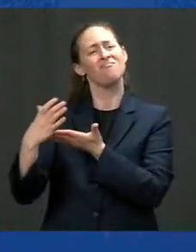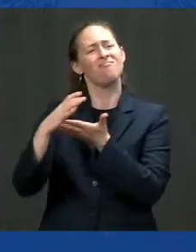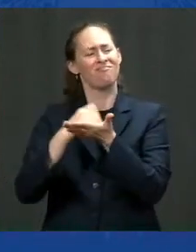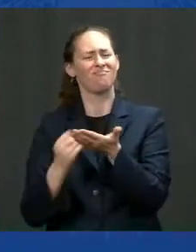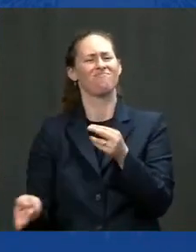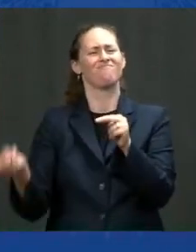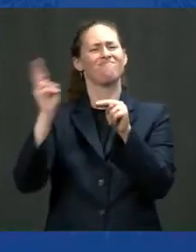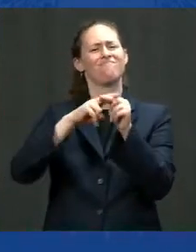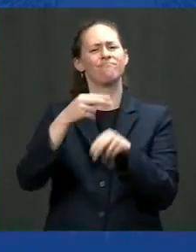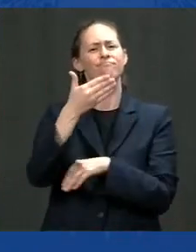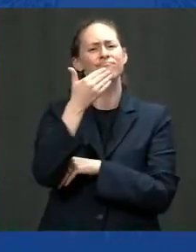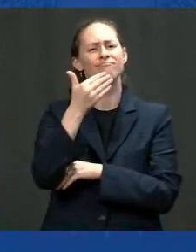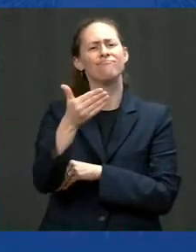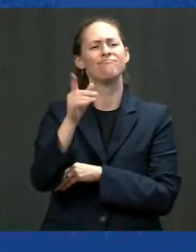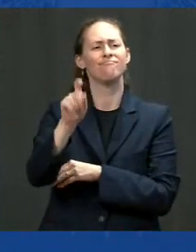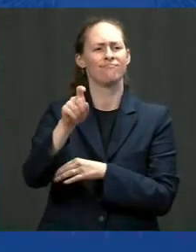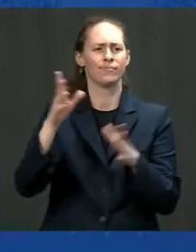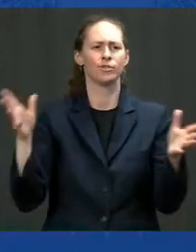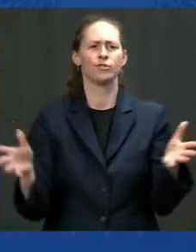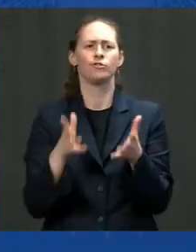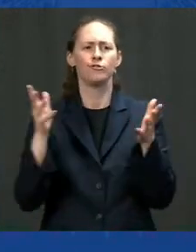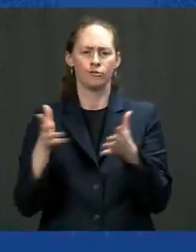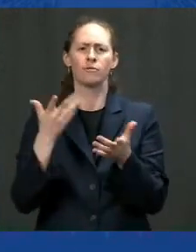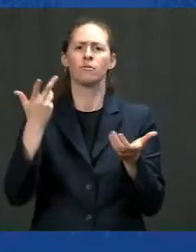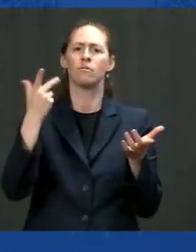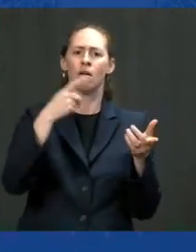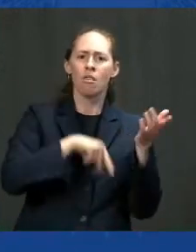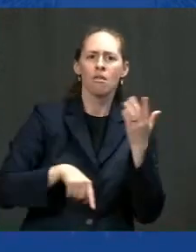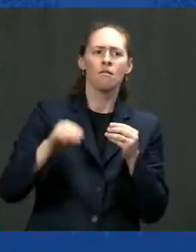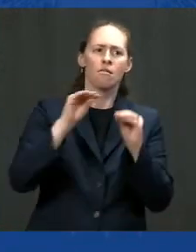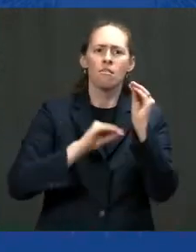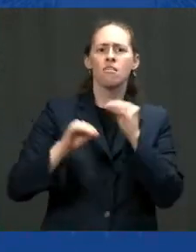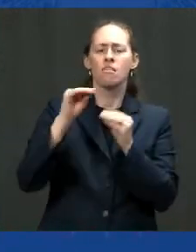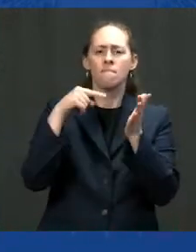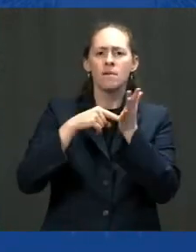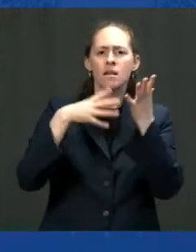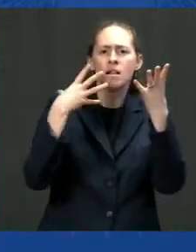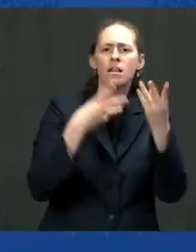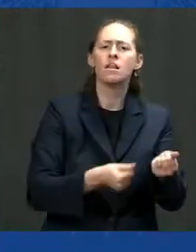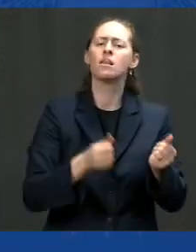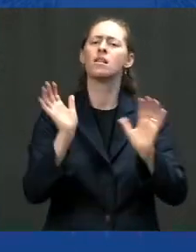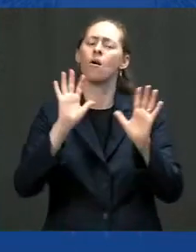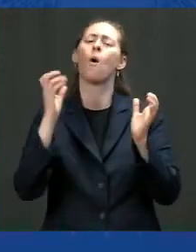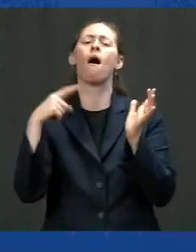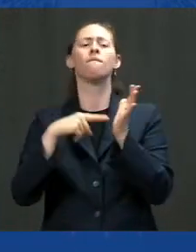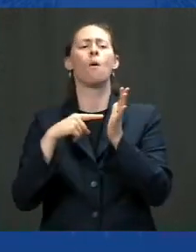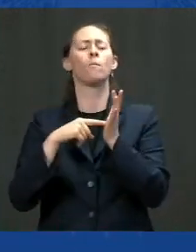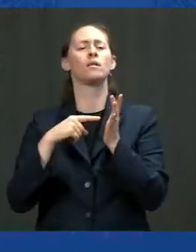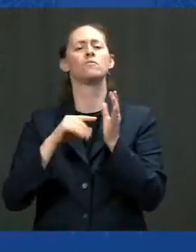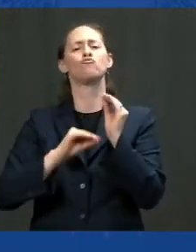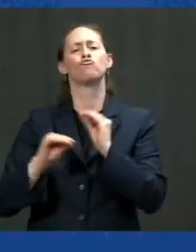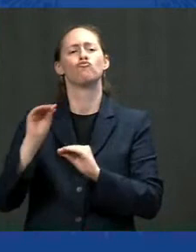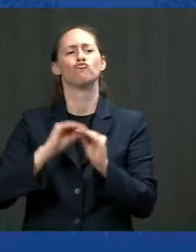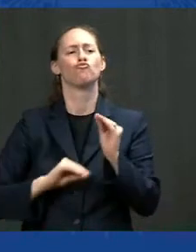you know i was born up in scranton and my dad